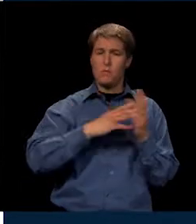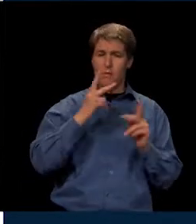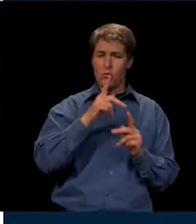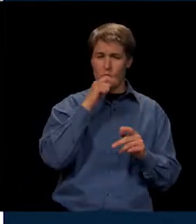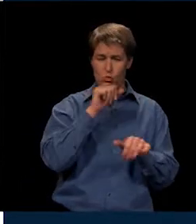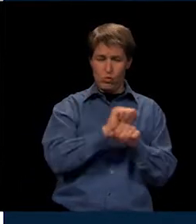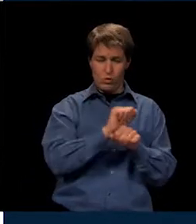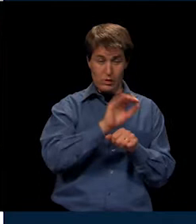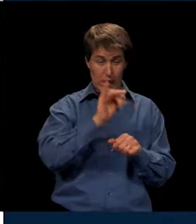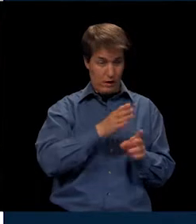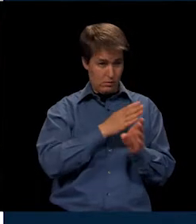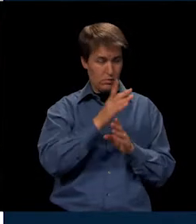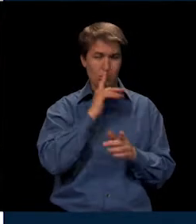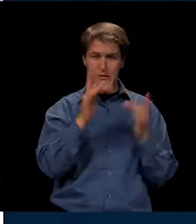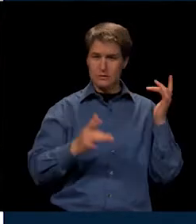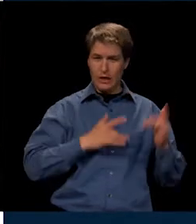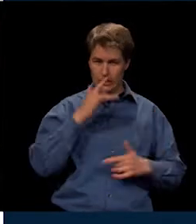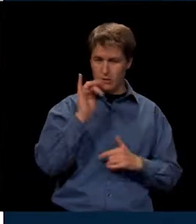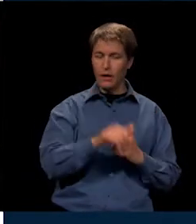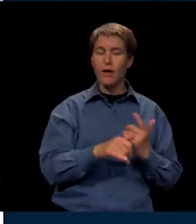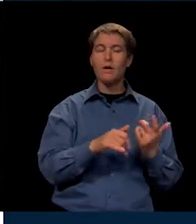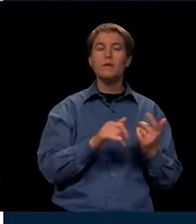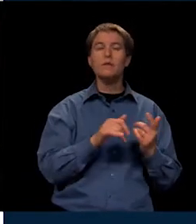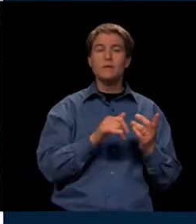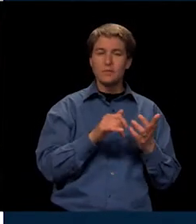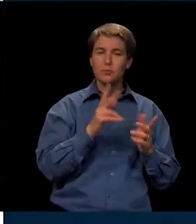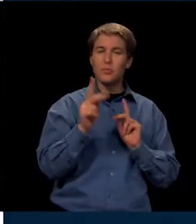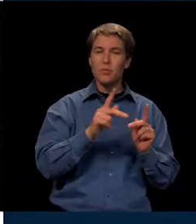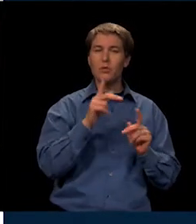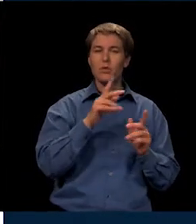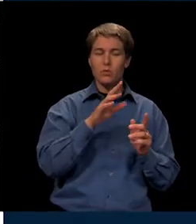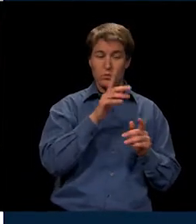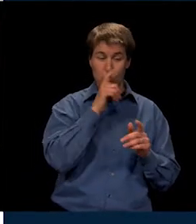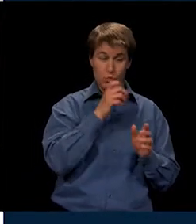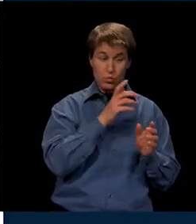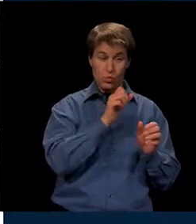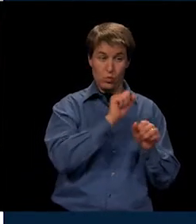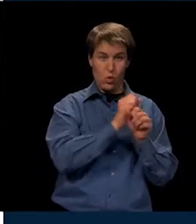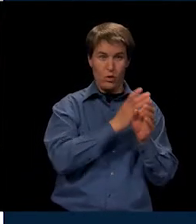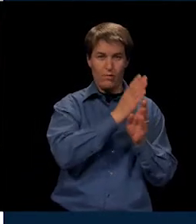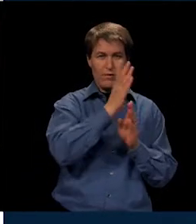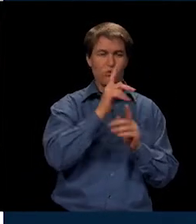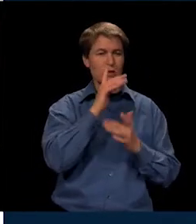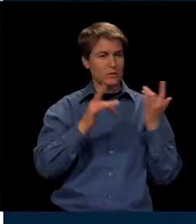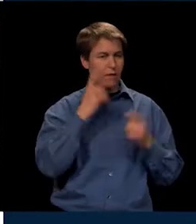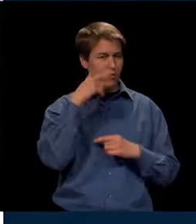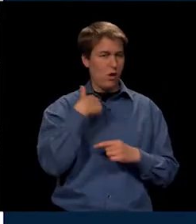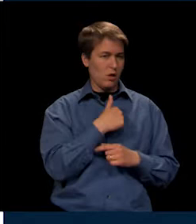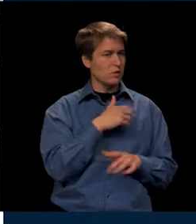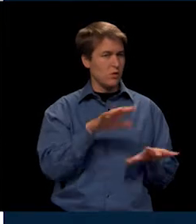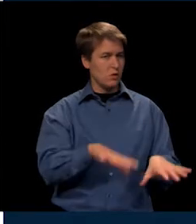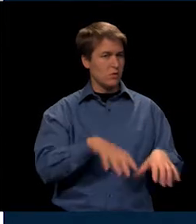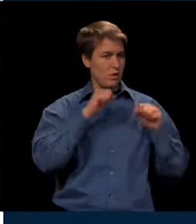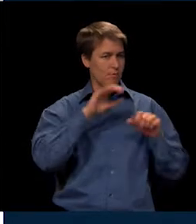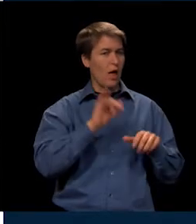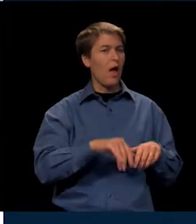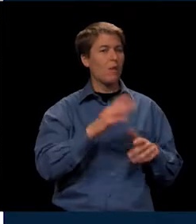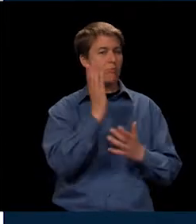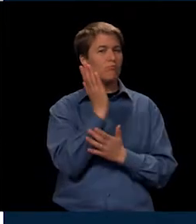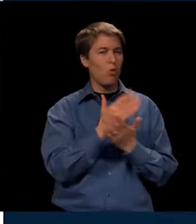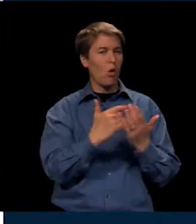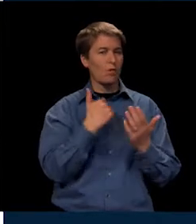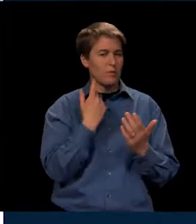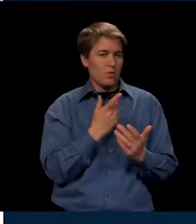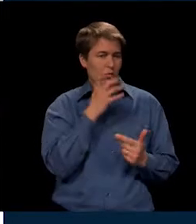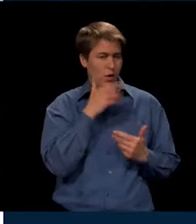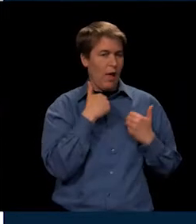on that. Very excited about that. People in the field are very excited for us to take that on as an element that we would have